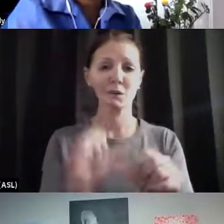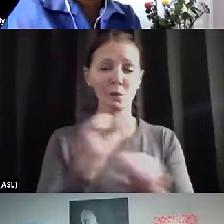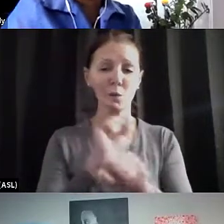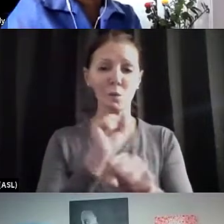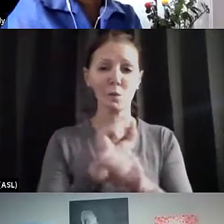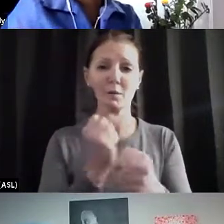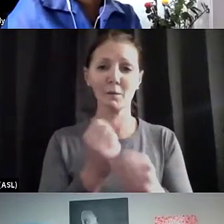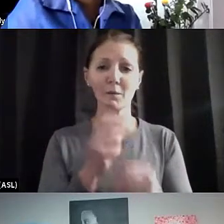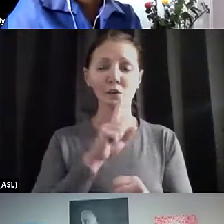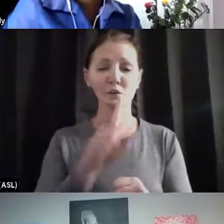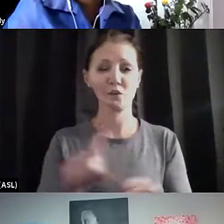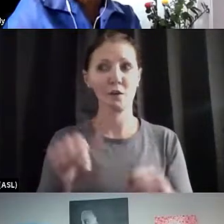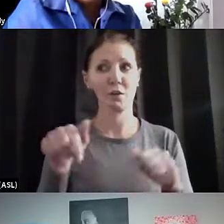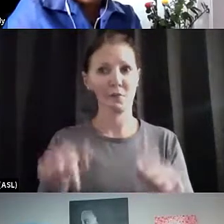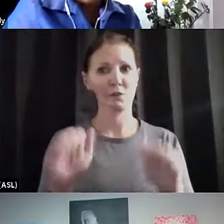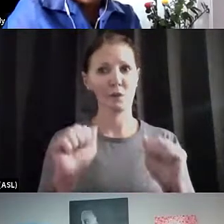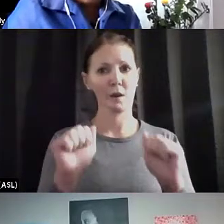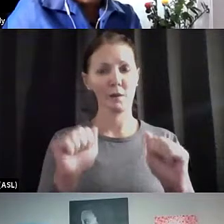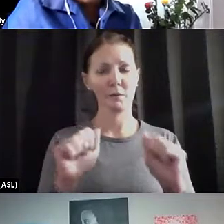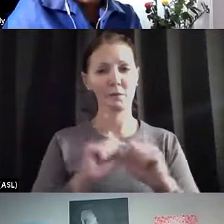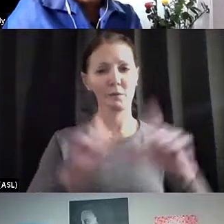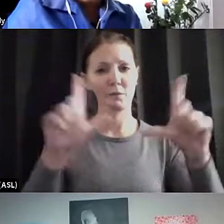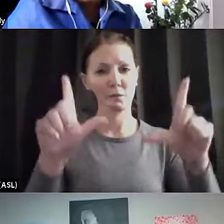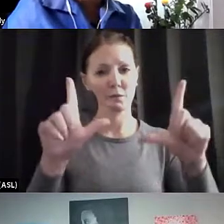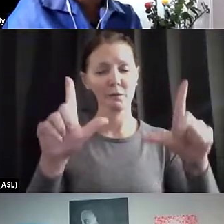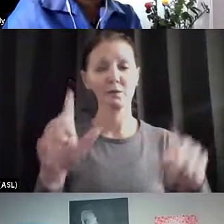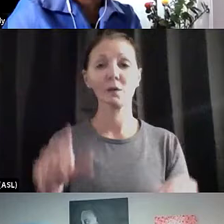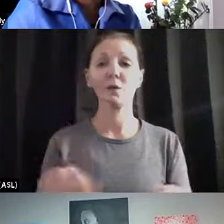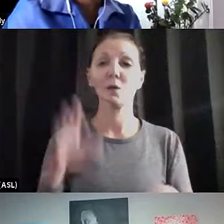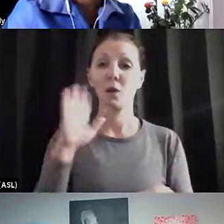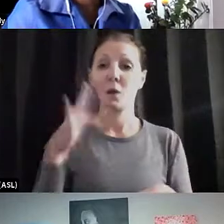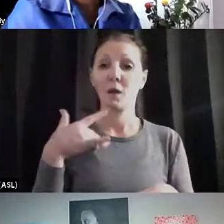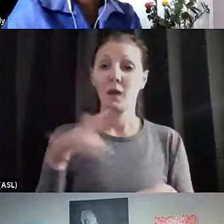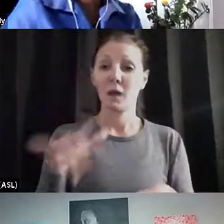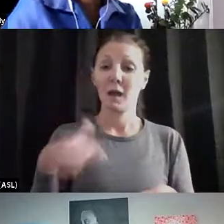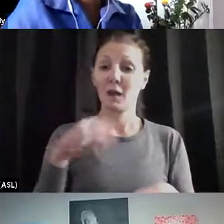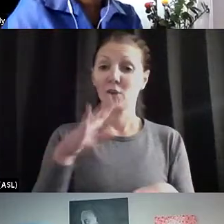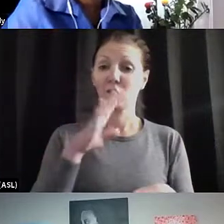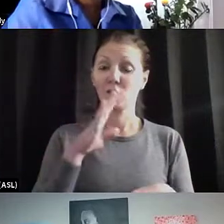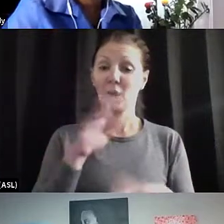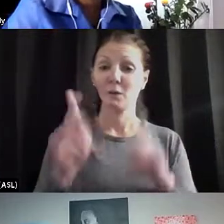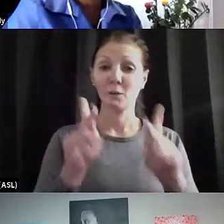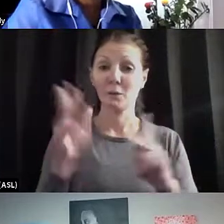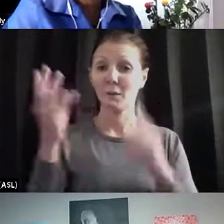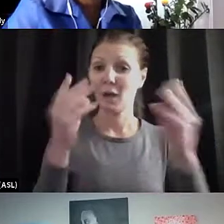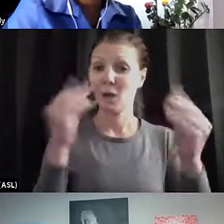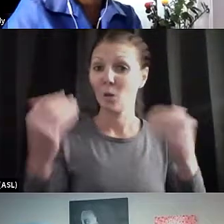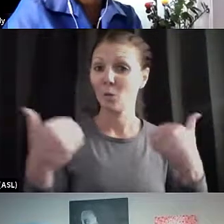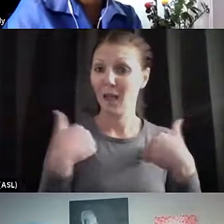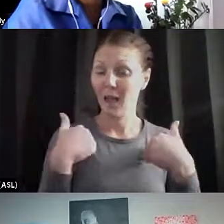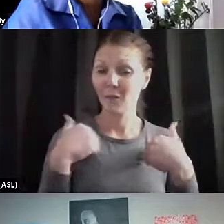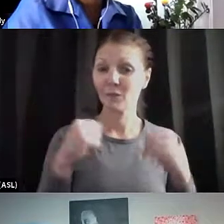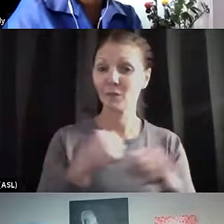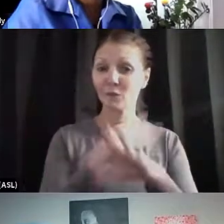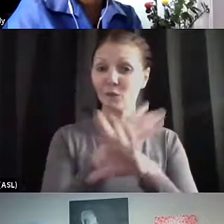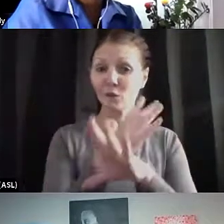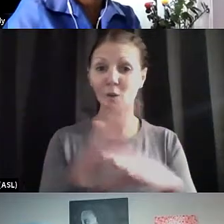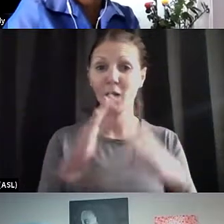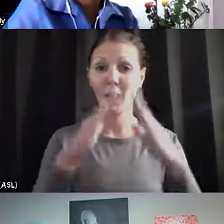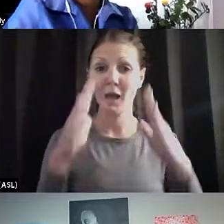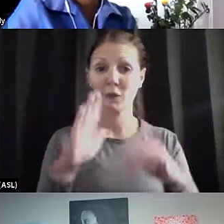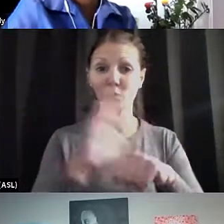can make these available. And so I talk about this a lot when I talk to folks out of state, we've got these virtual house calls, and we're sharing information